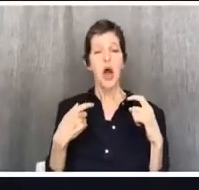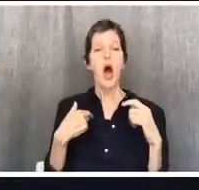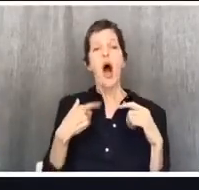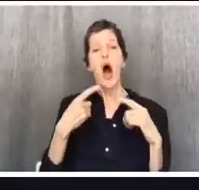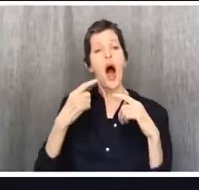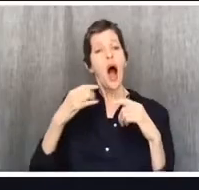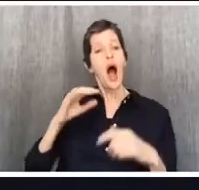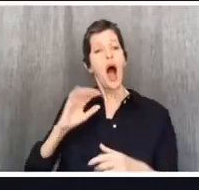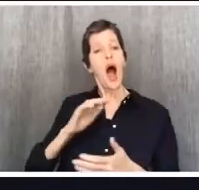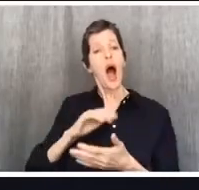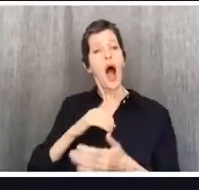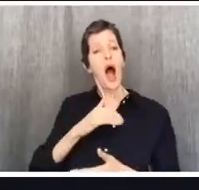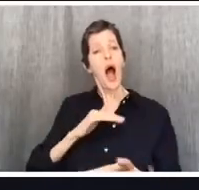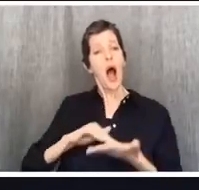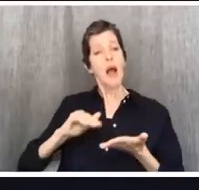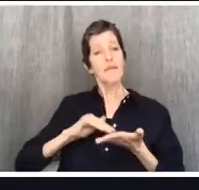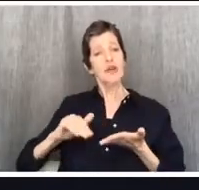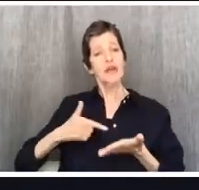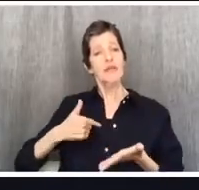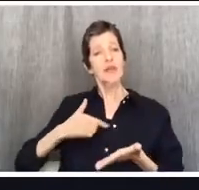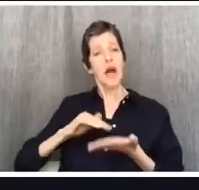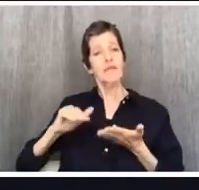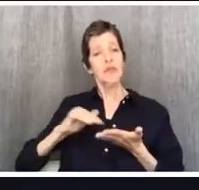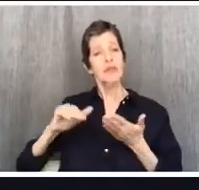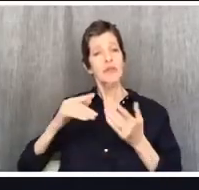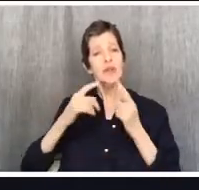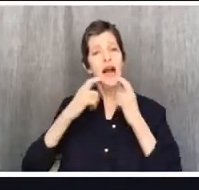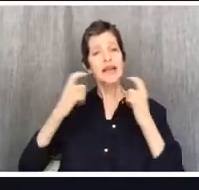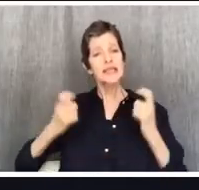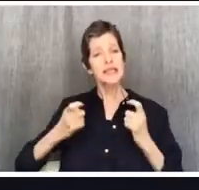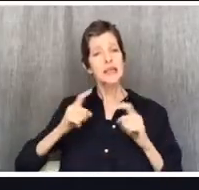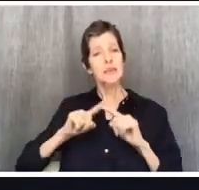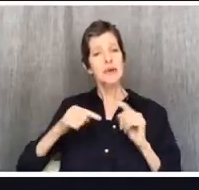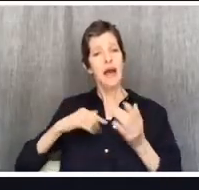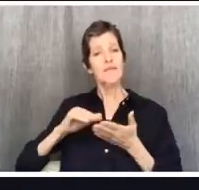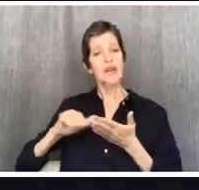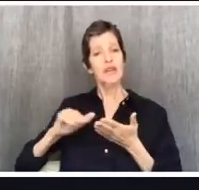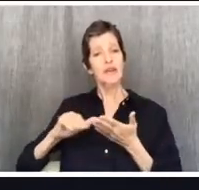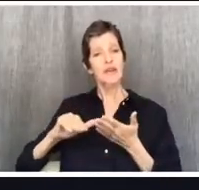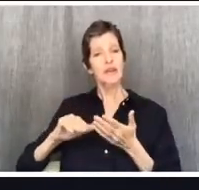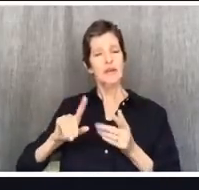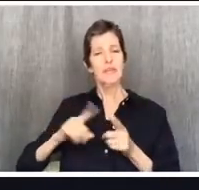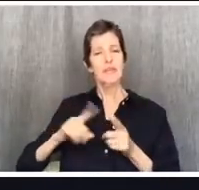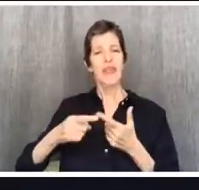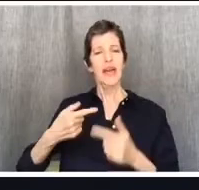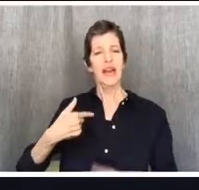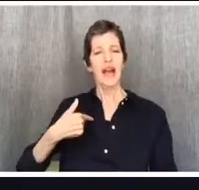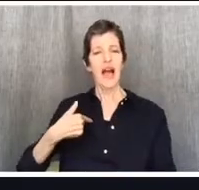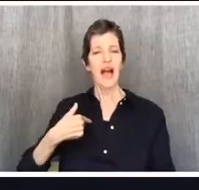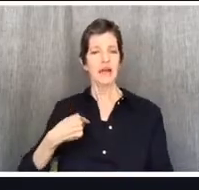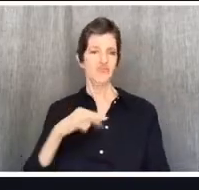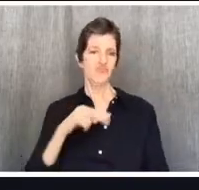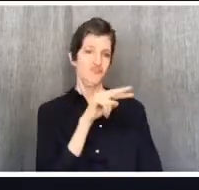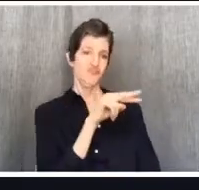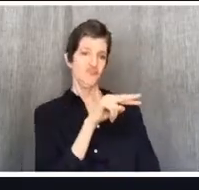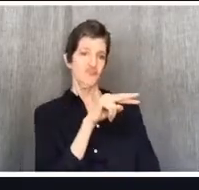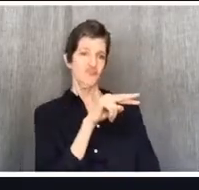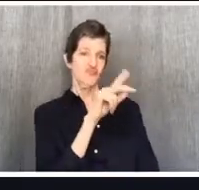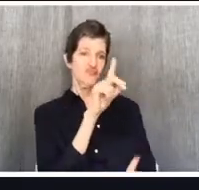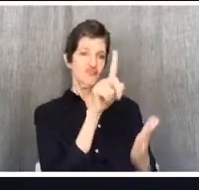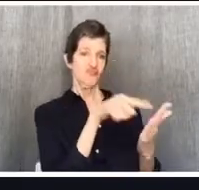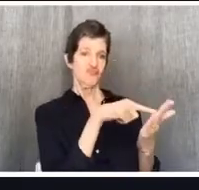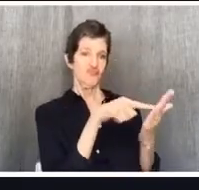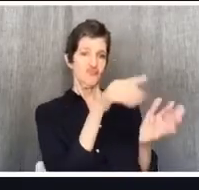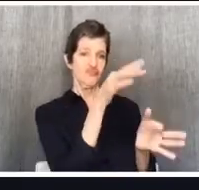I am both brothers. It's so easy for me to read this passage and say, I only need to listen to the parts that address the legalist or the parts that address the libertine.